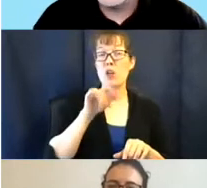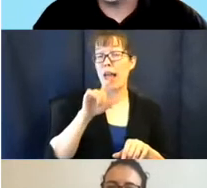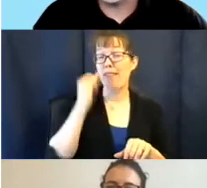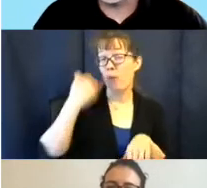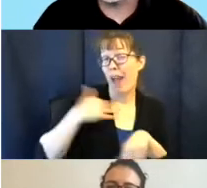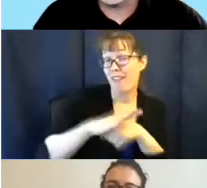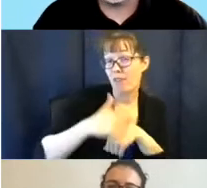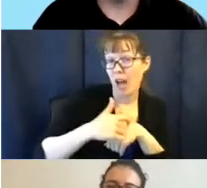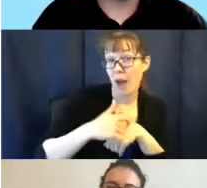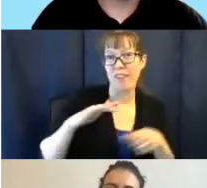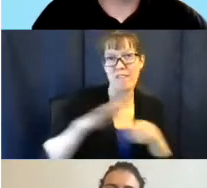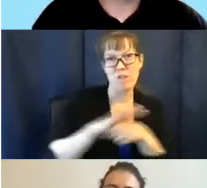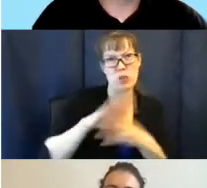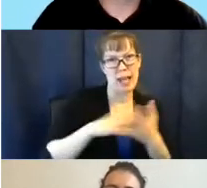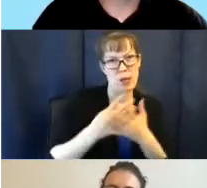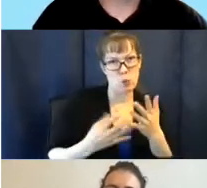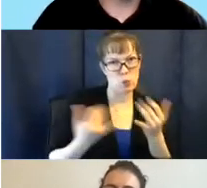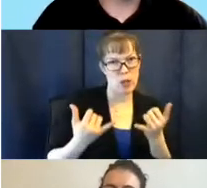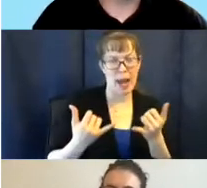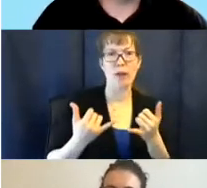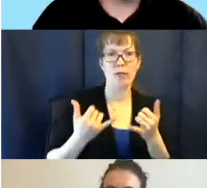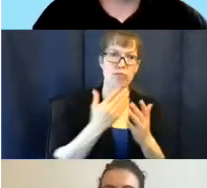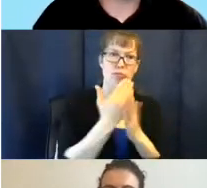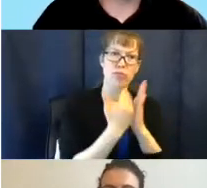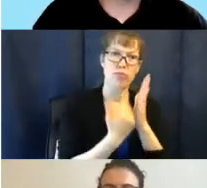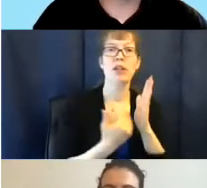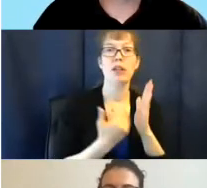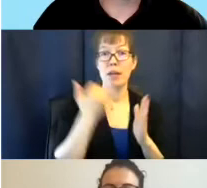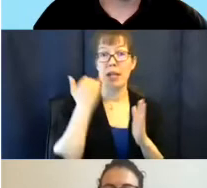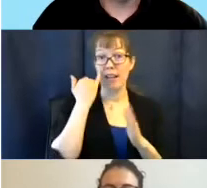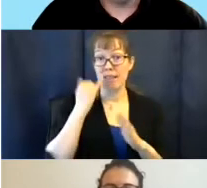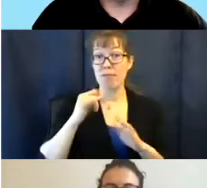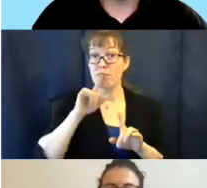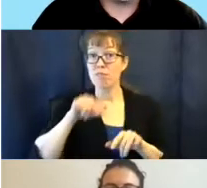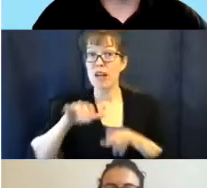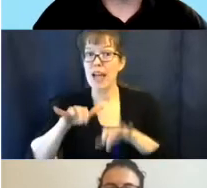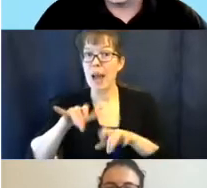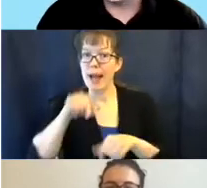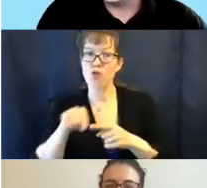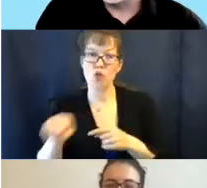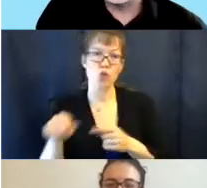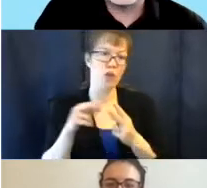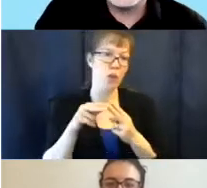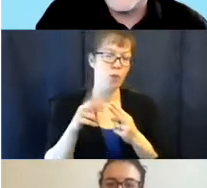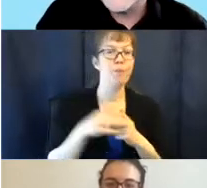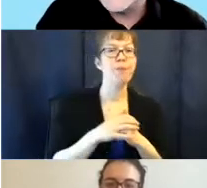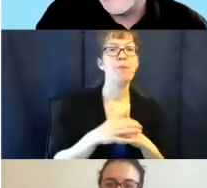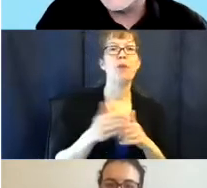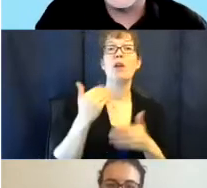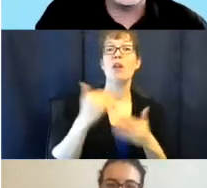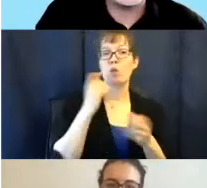We have a really full schedule today, or you might get a typed answer. And then last, we are going to be doing several